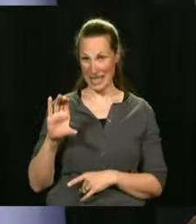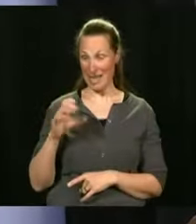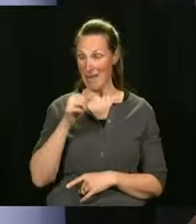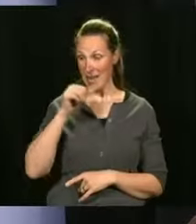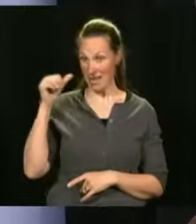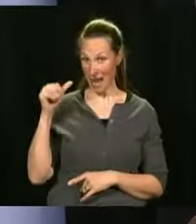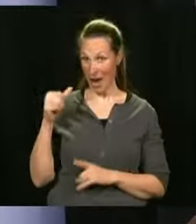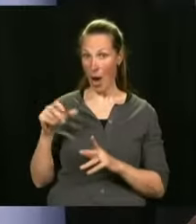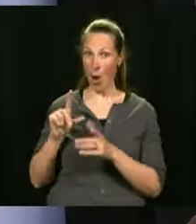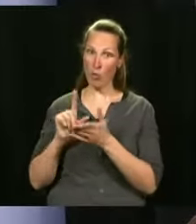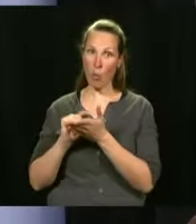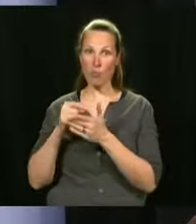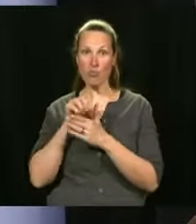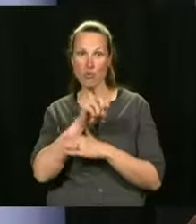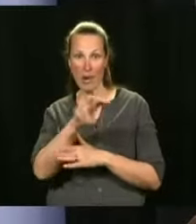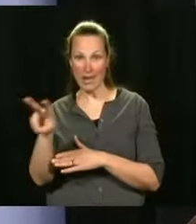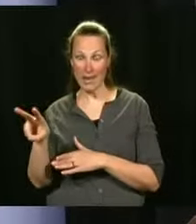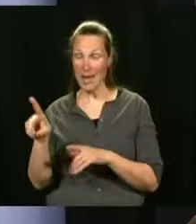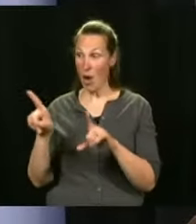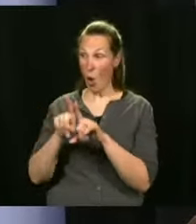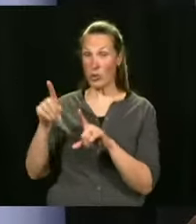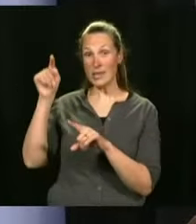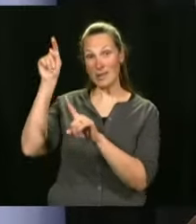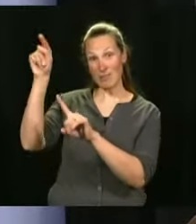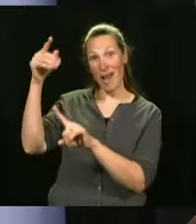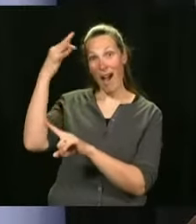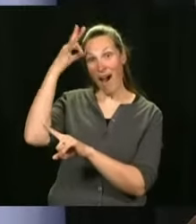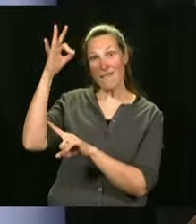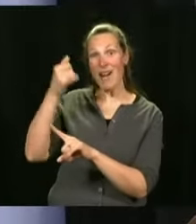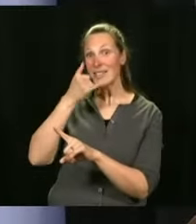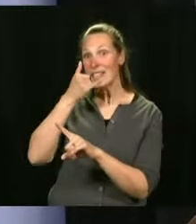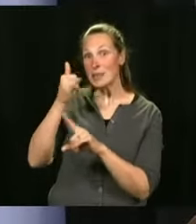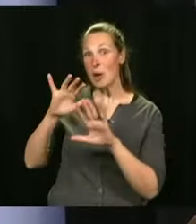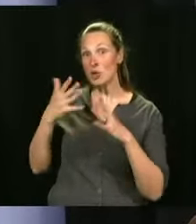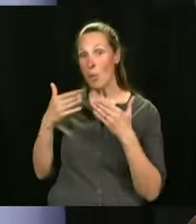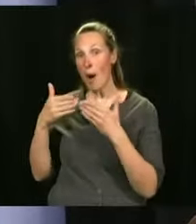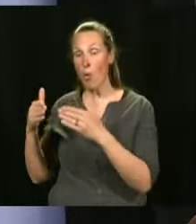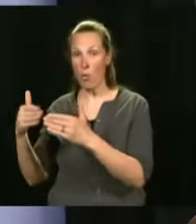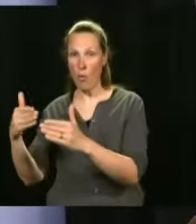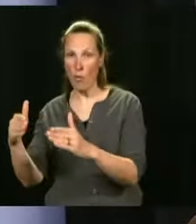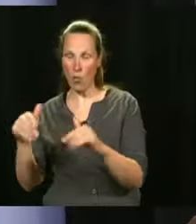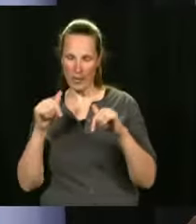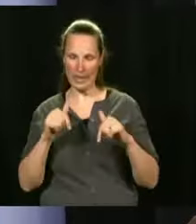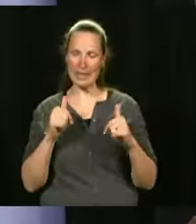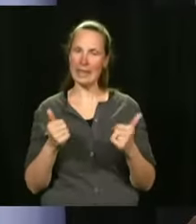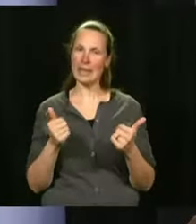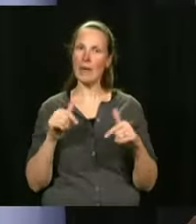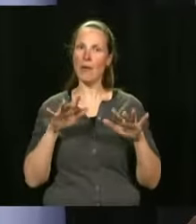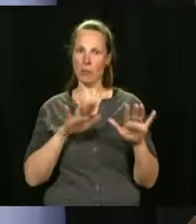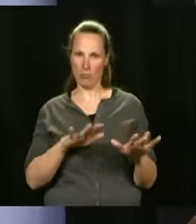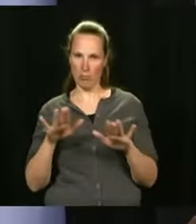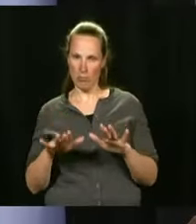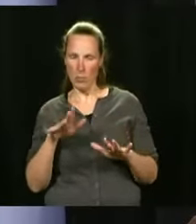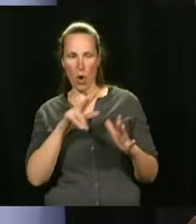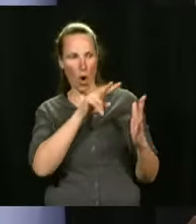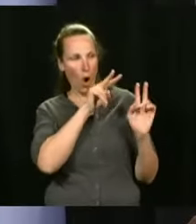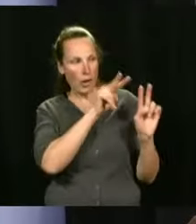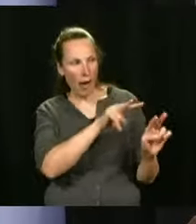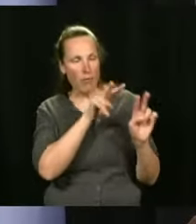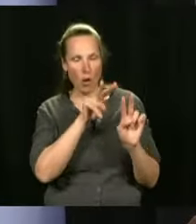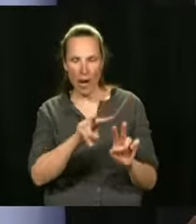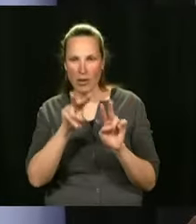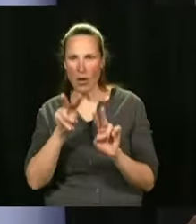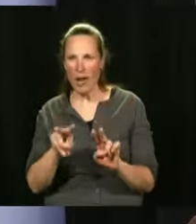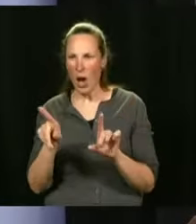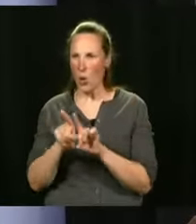yesterday, and what happened in France. So we're taking a bit more time to align all of these plans, take the